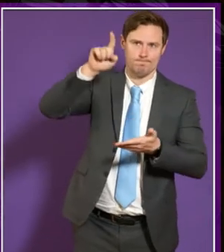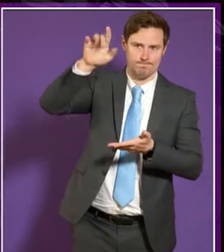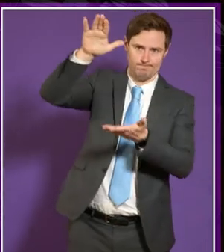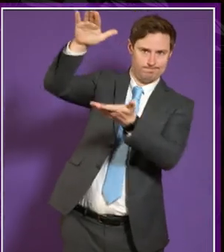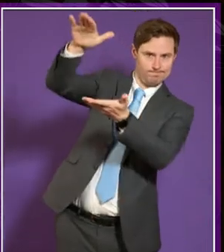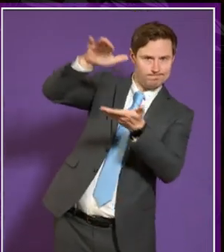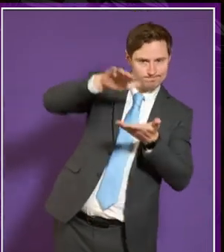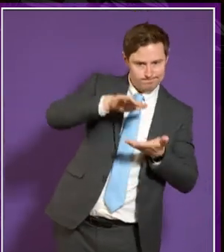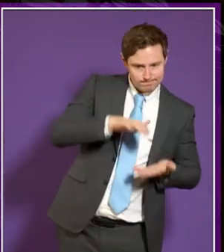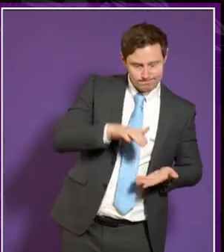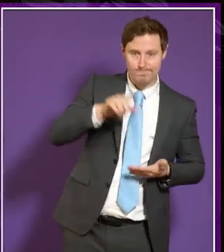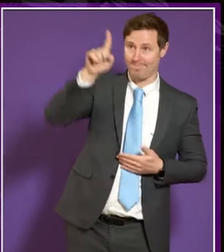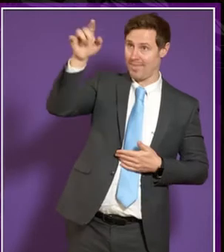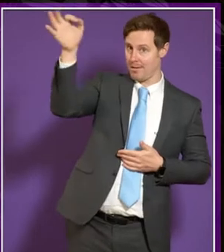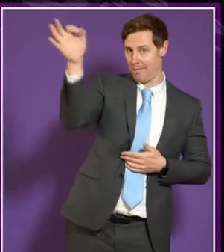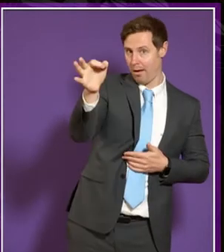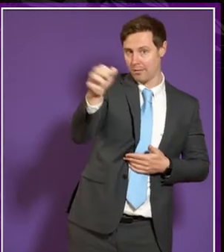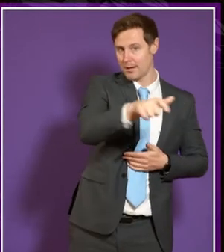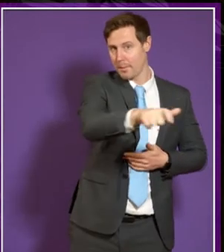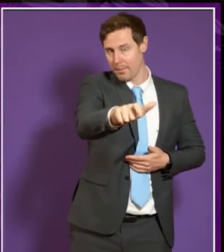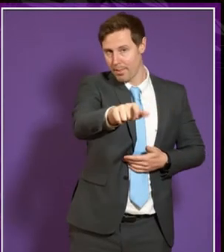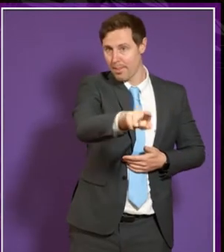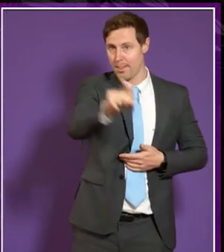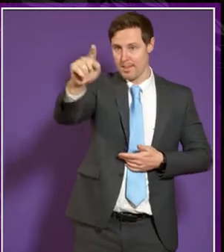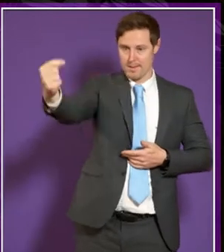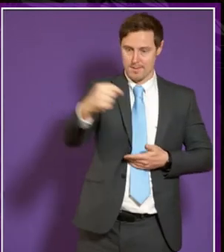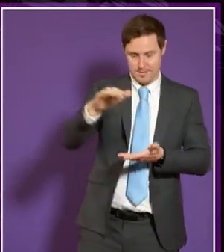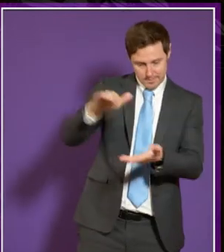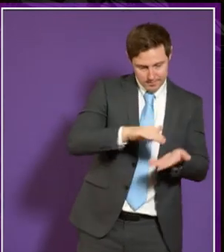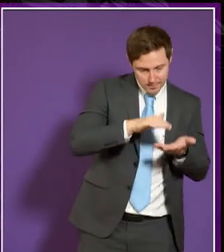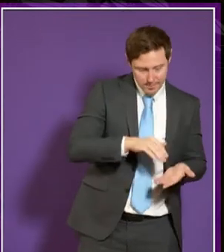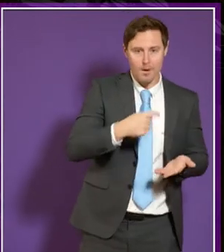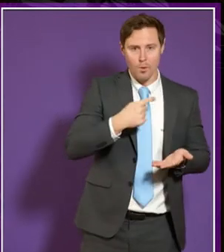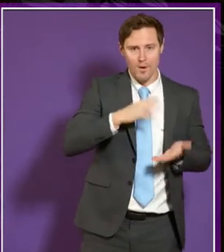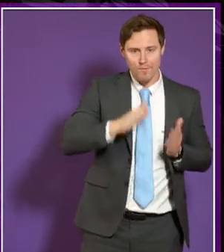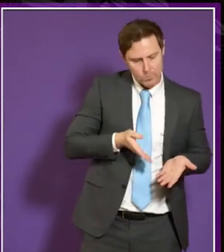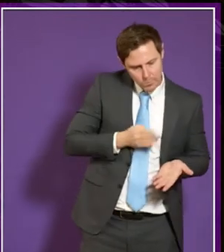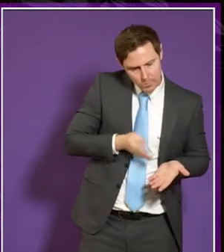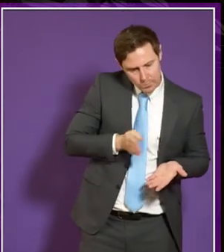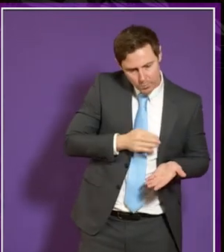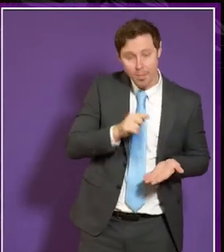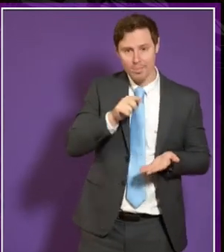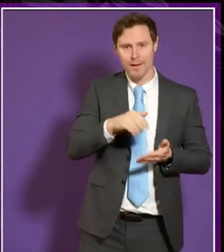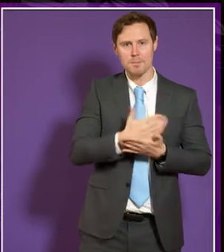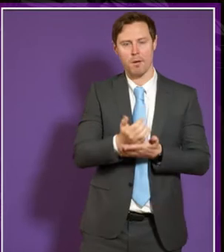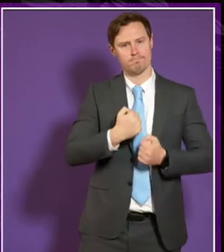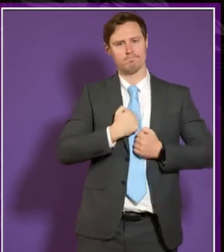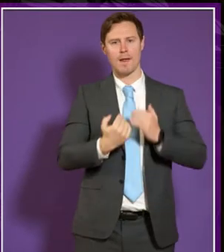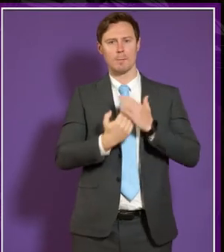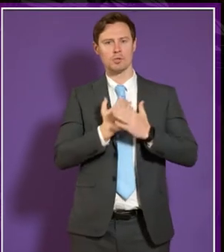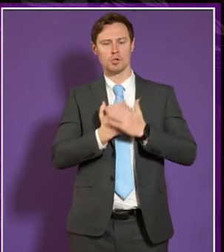UCAS actually ask of the applicants. And then that's what we have to work with in admissions. So